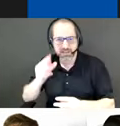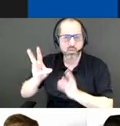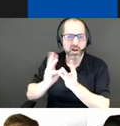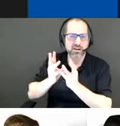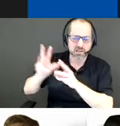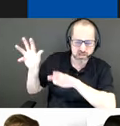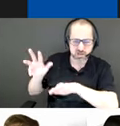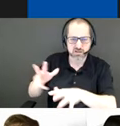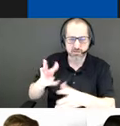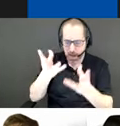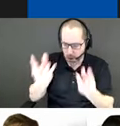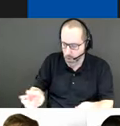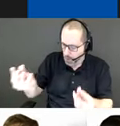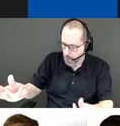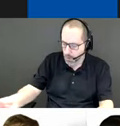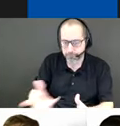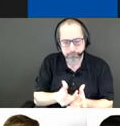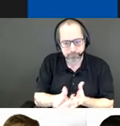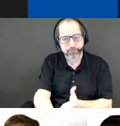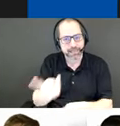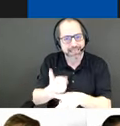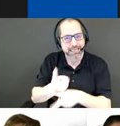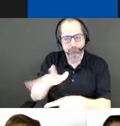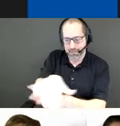entering an already taxed infrastructure system.